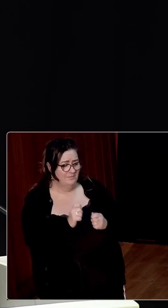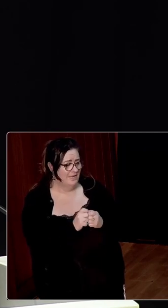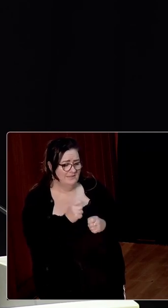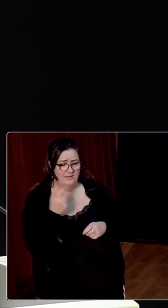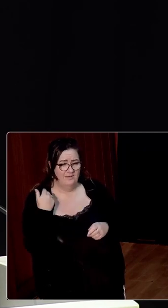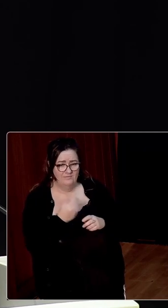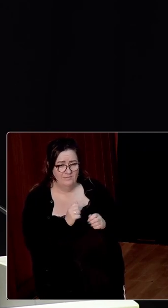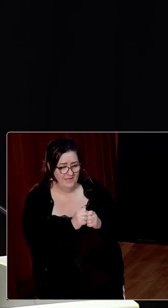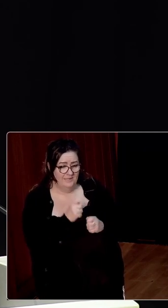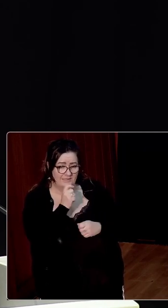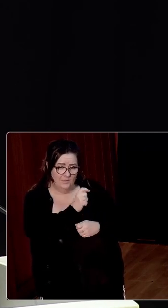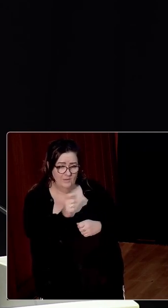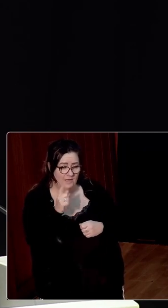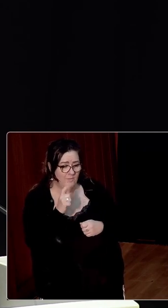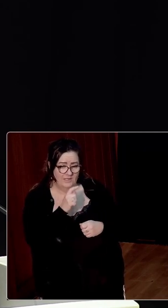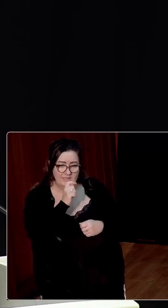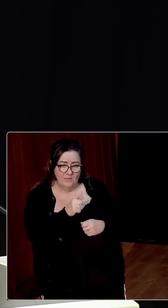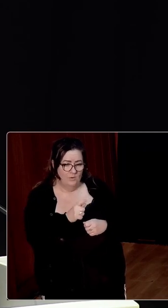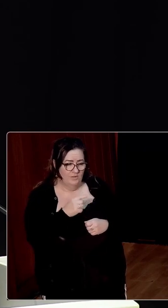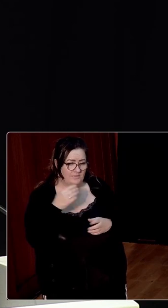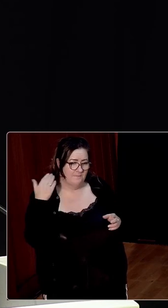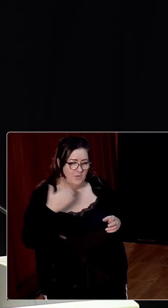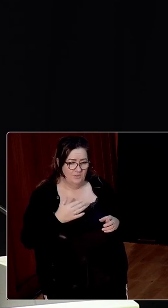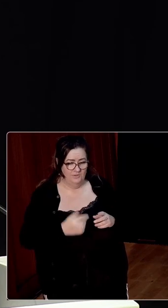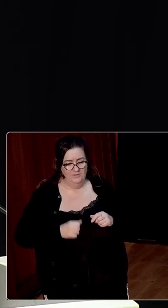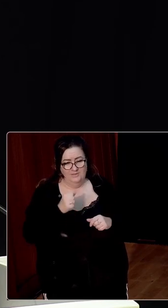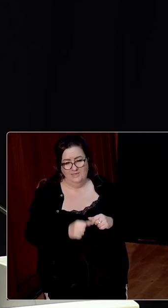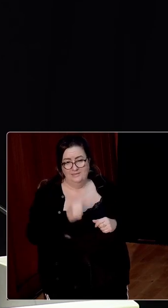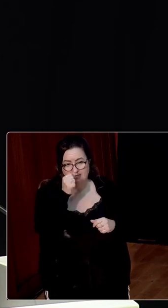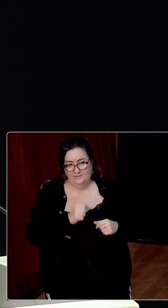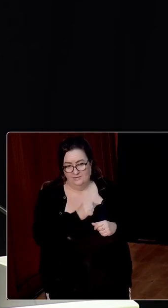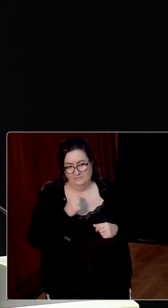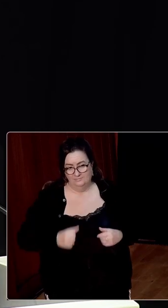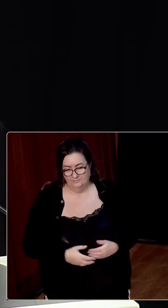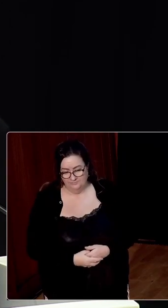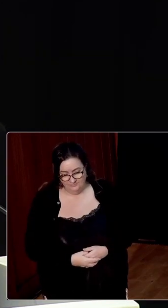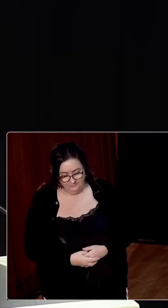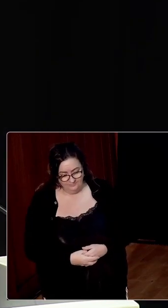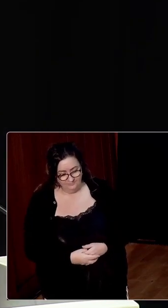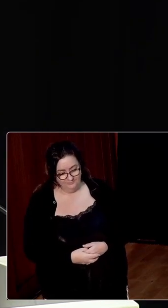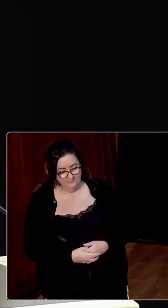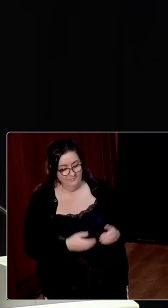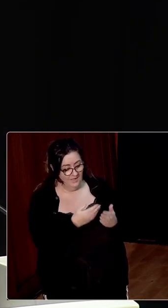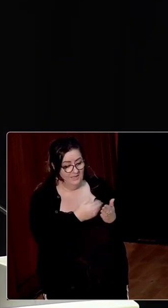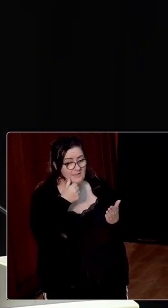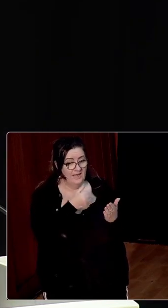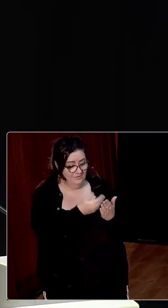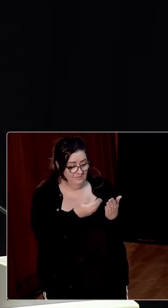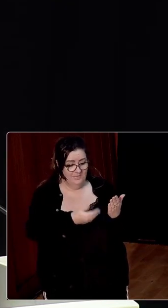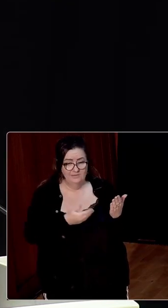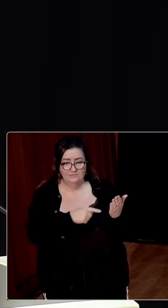and I told the people so when denouncing the dastardly murder the following Sunday. On the pages of this letter,